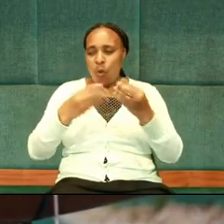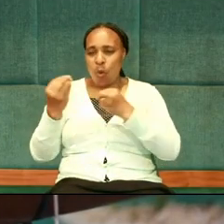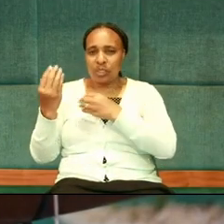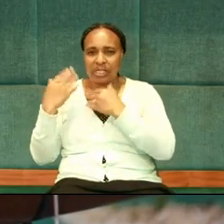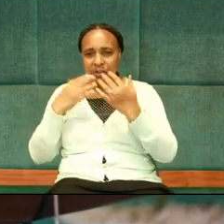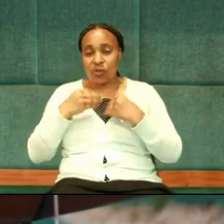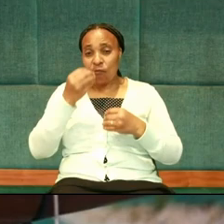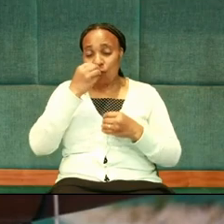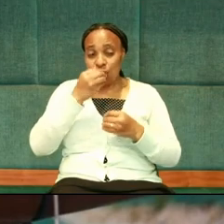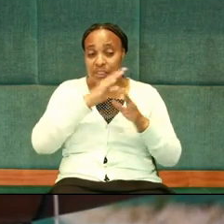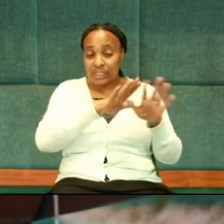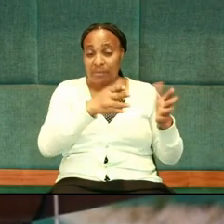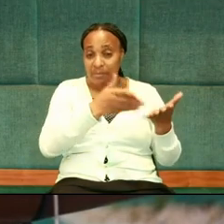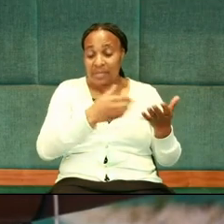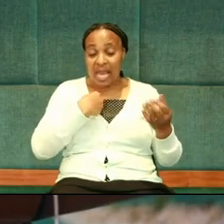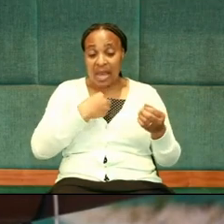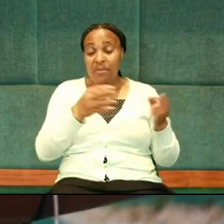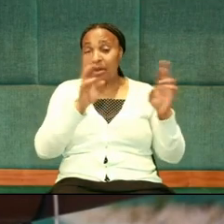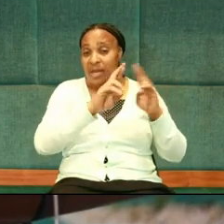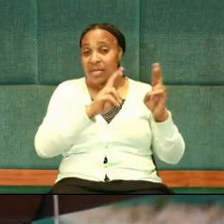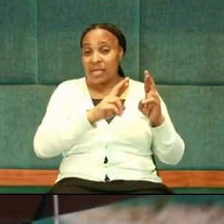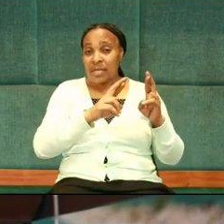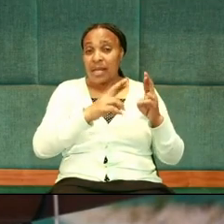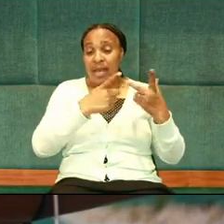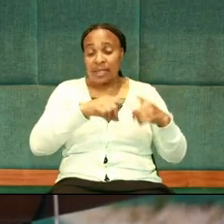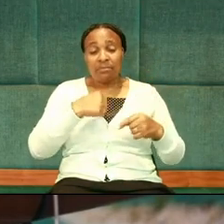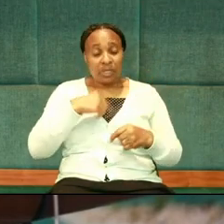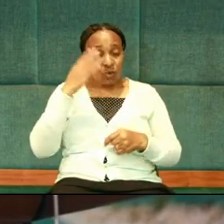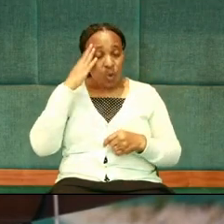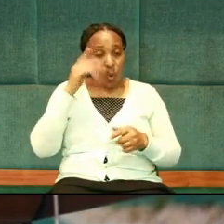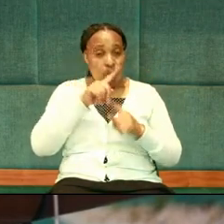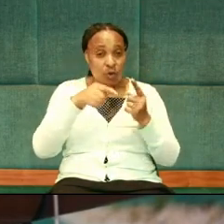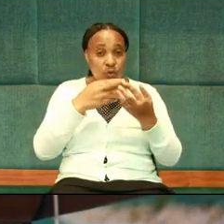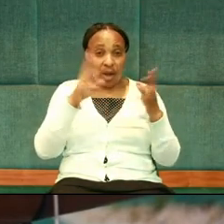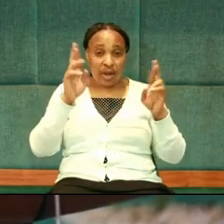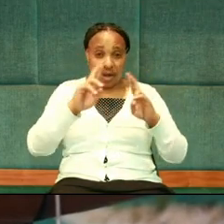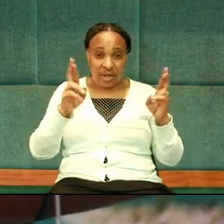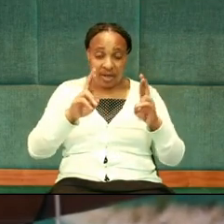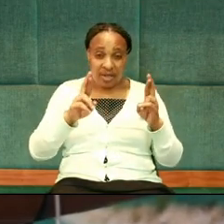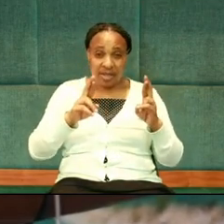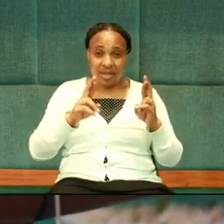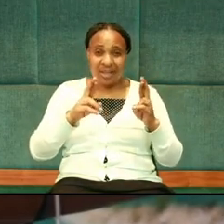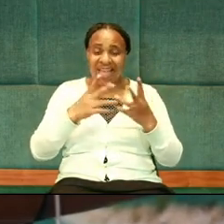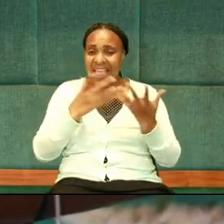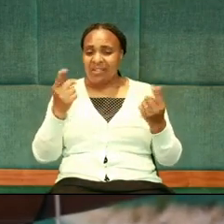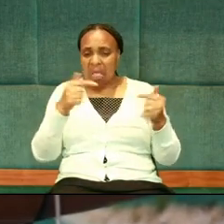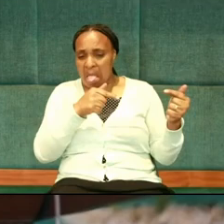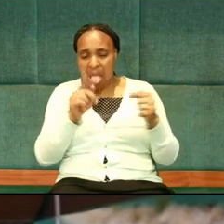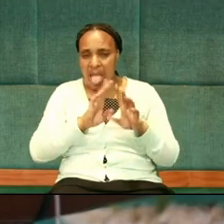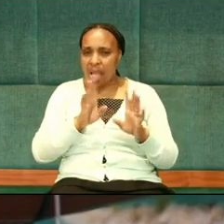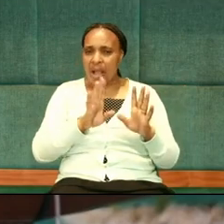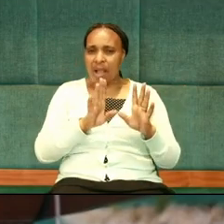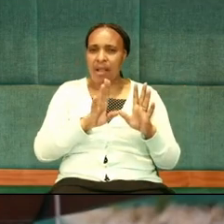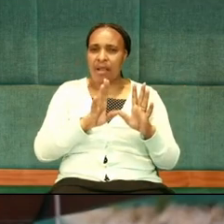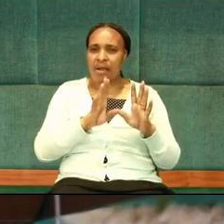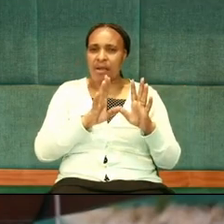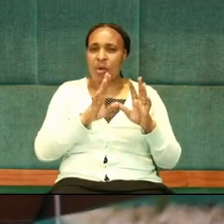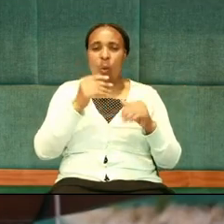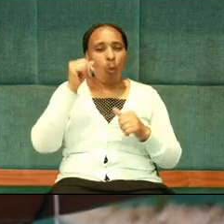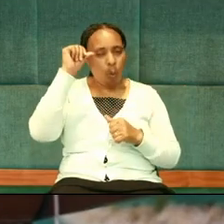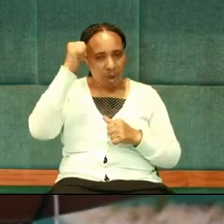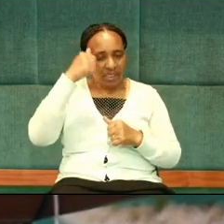food is on the table. I've set it up. Just let me know. All right. You don't want to go into any banter, so you are wise.